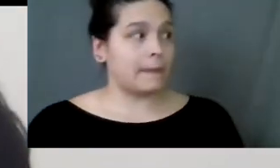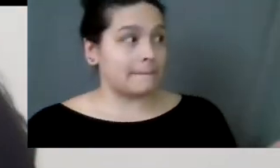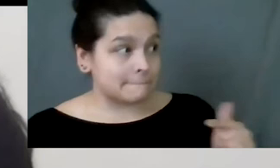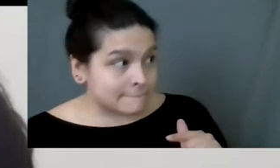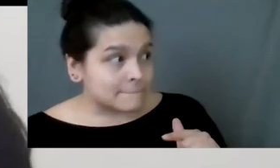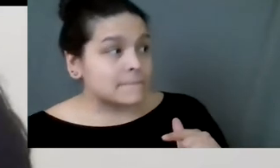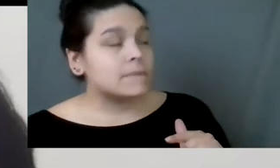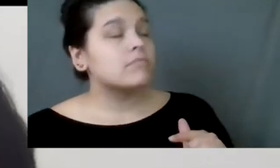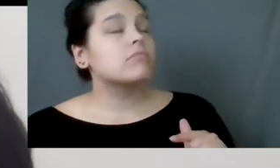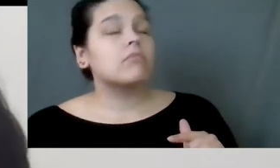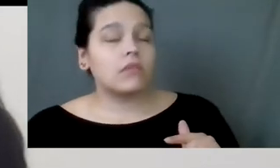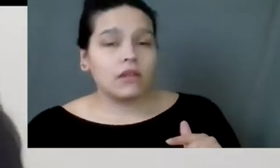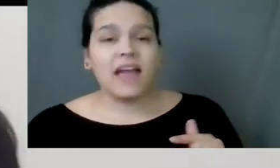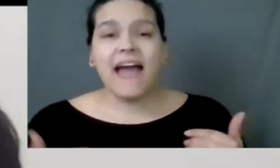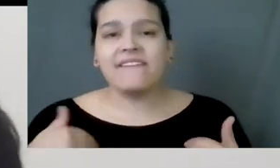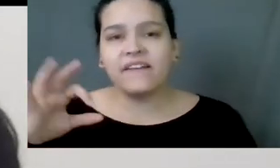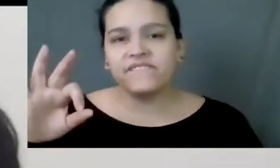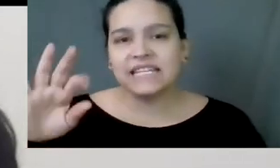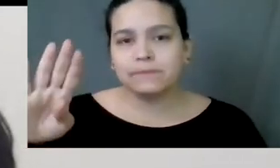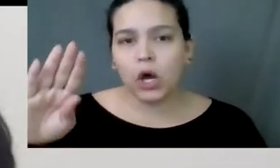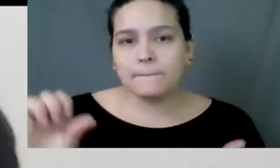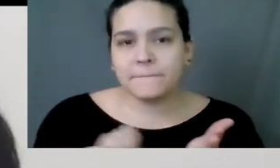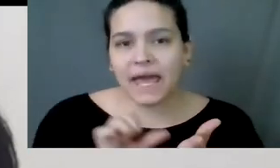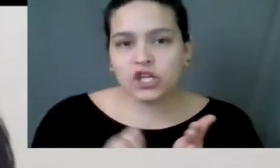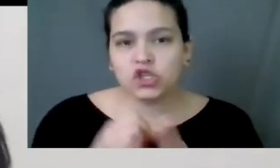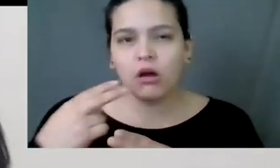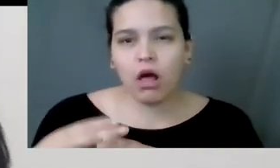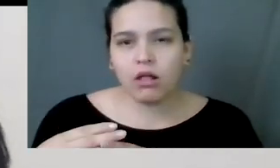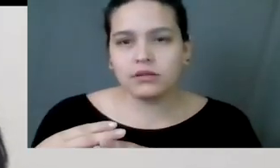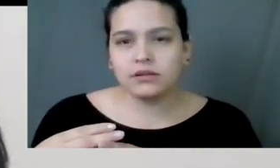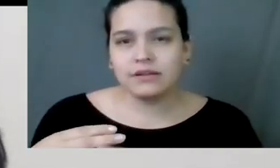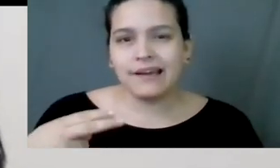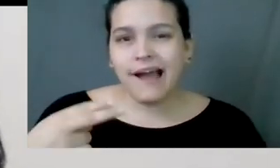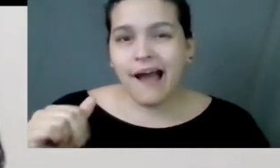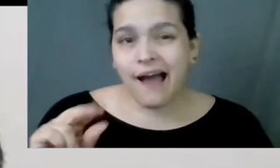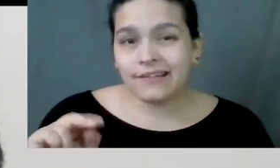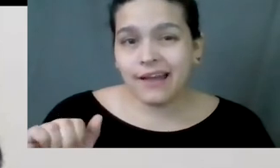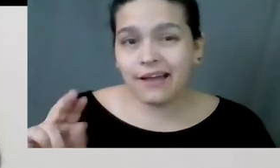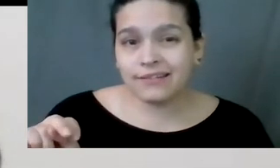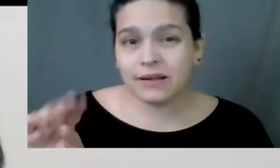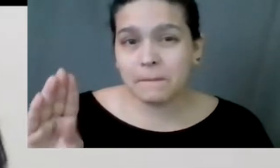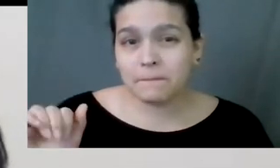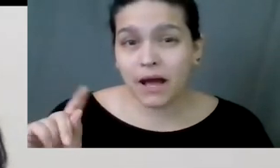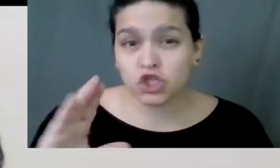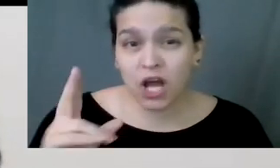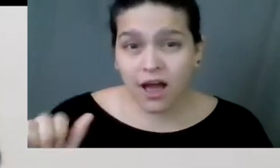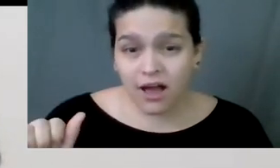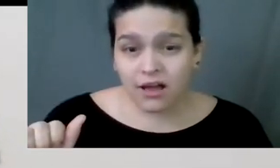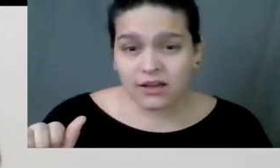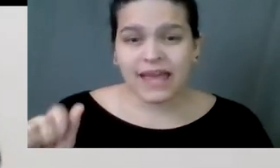There is this Facebook page called Hanan Bacha.